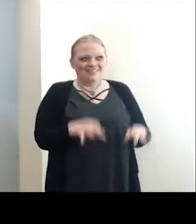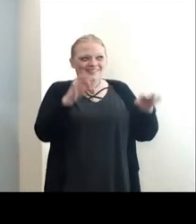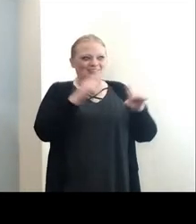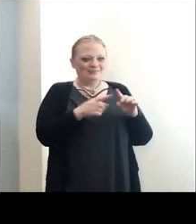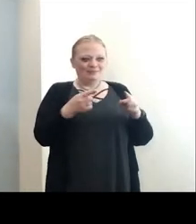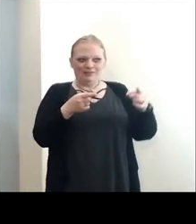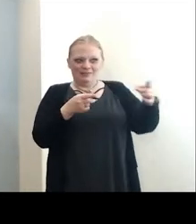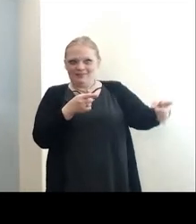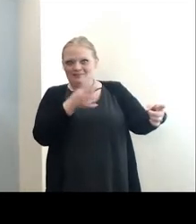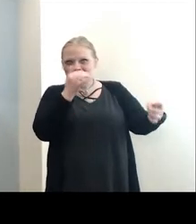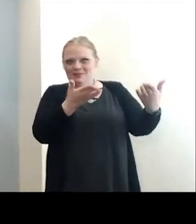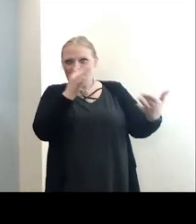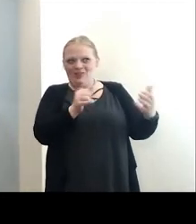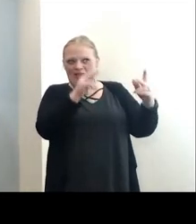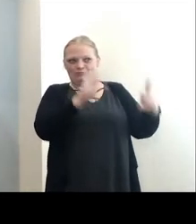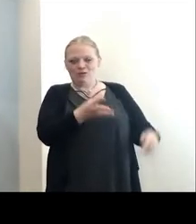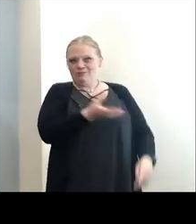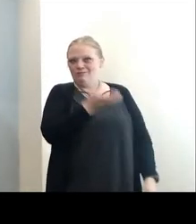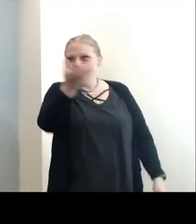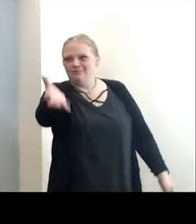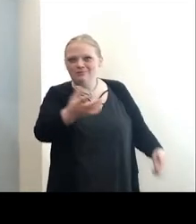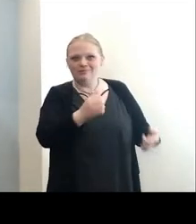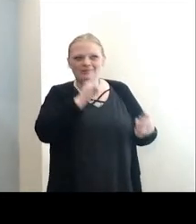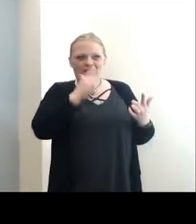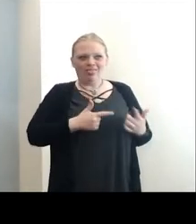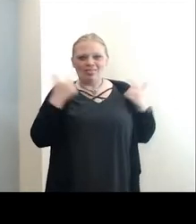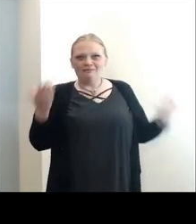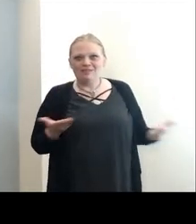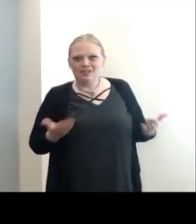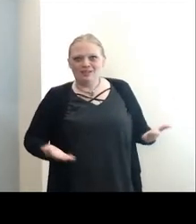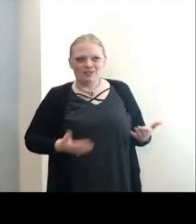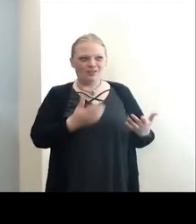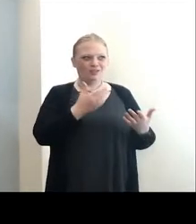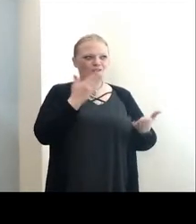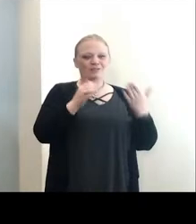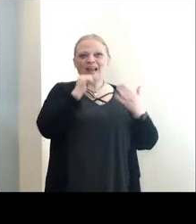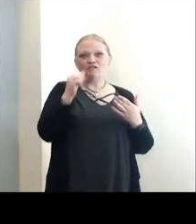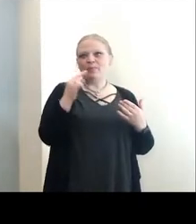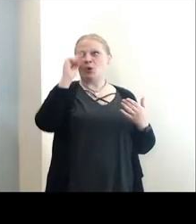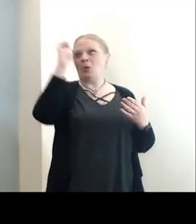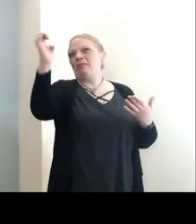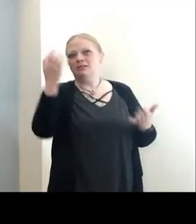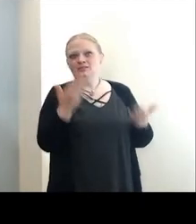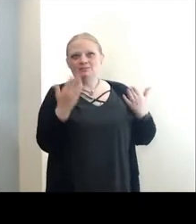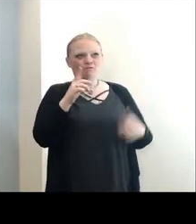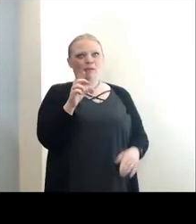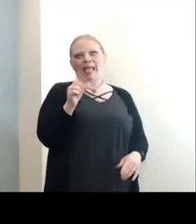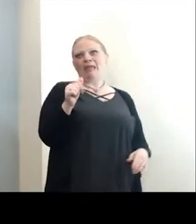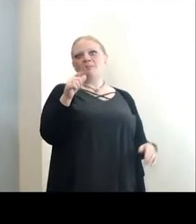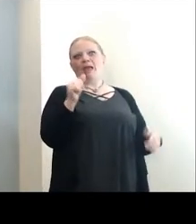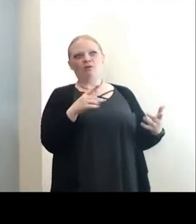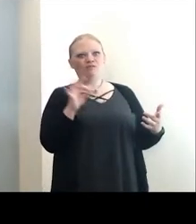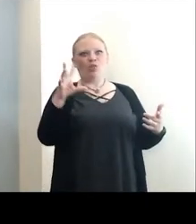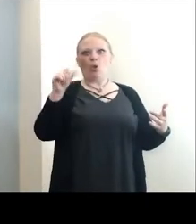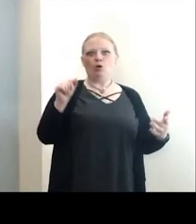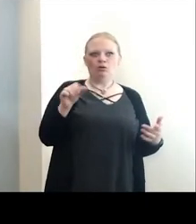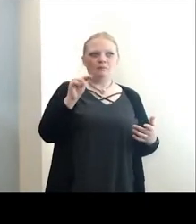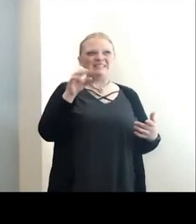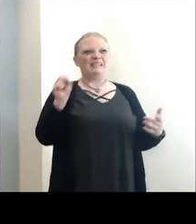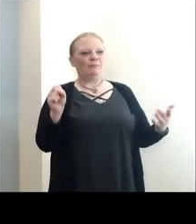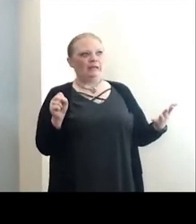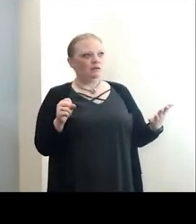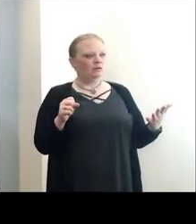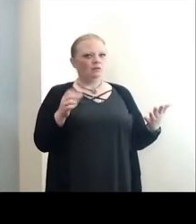vendor who may not be a New York State resident, who may not be a resident from the Northeast. They could be a resident of Alabama, Florida, Mississippi,